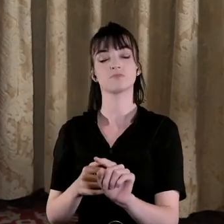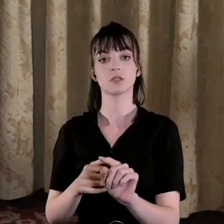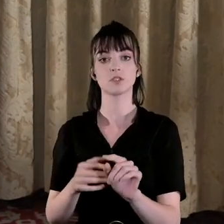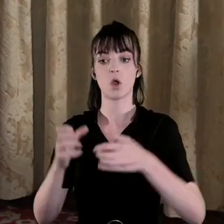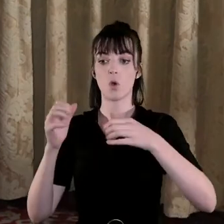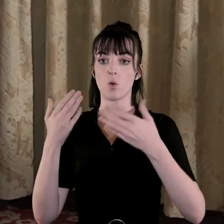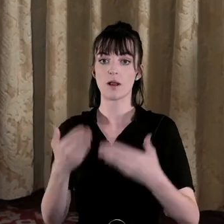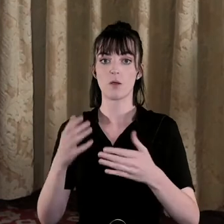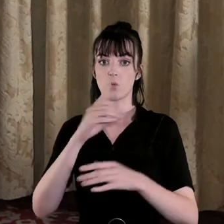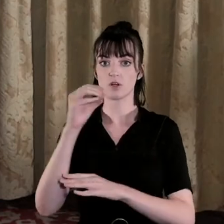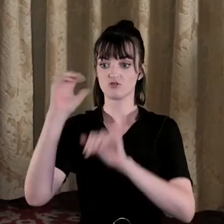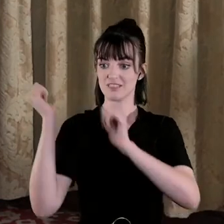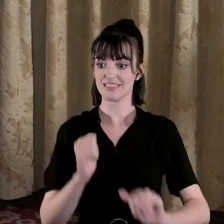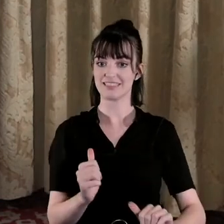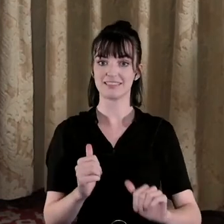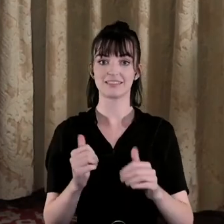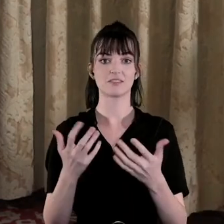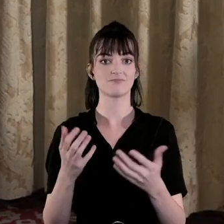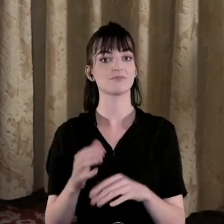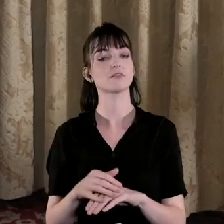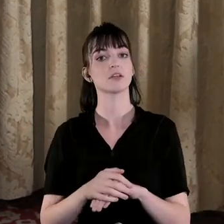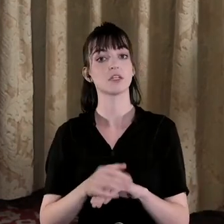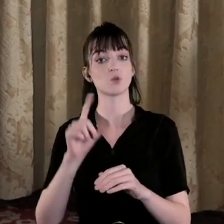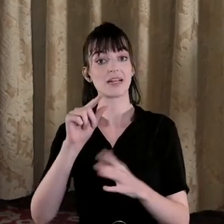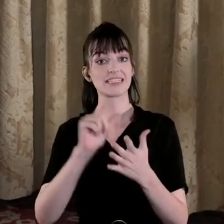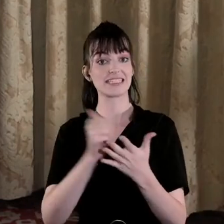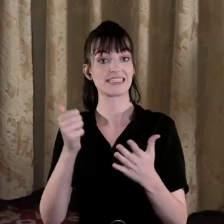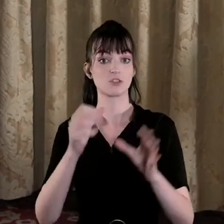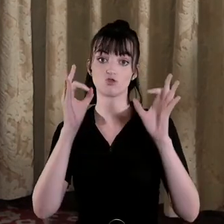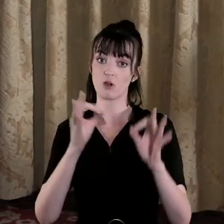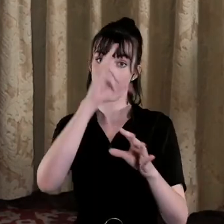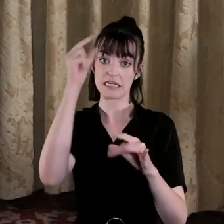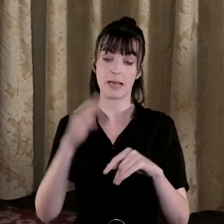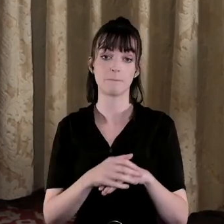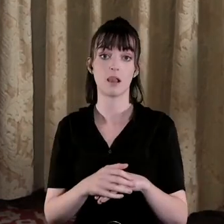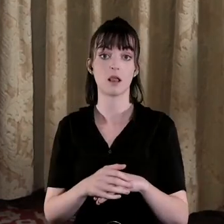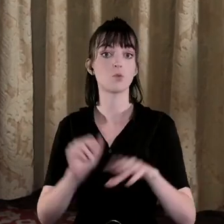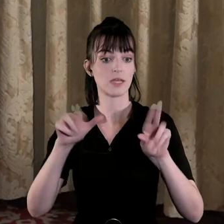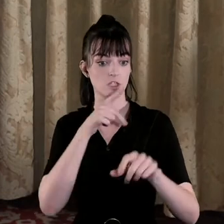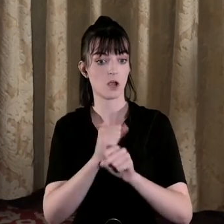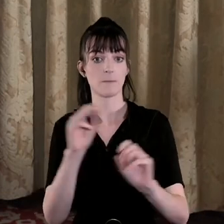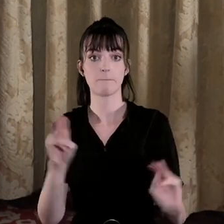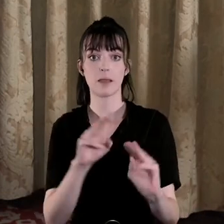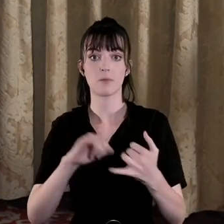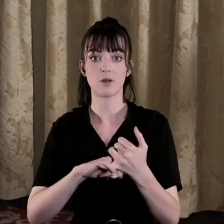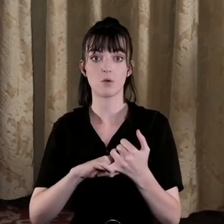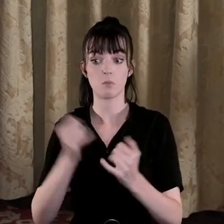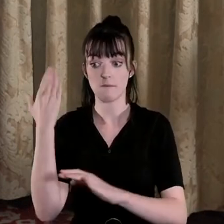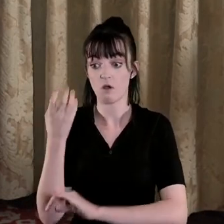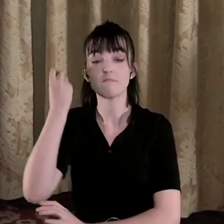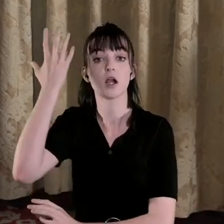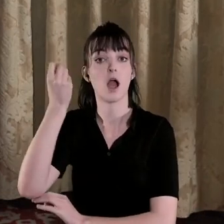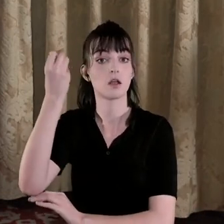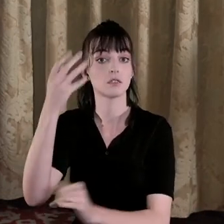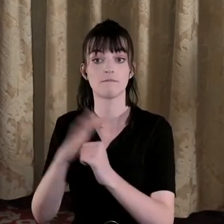centenaries and 2016 is a good example of the way in which you know you could talk about people who simply hadn't been remembered for a hundred years